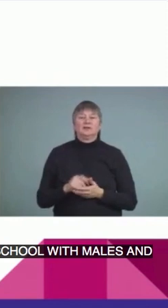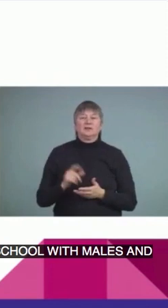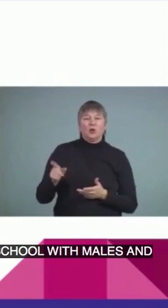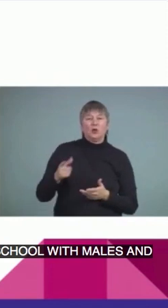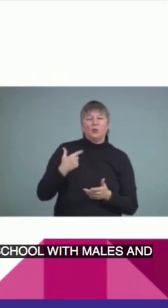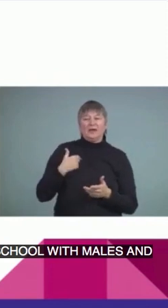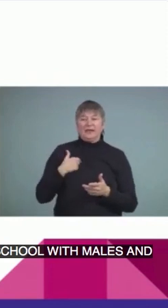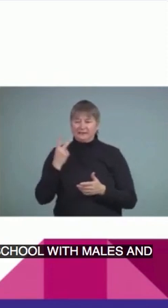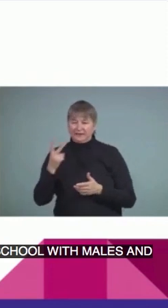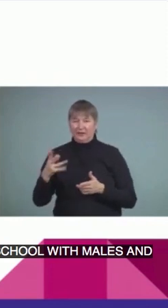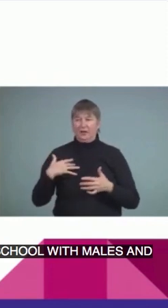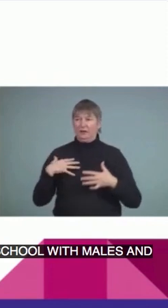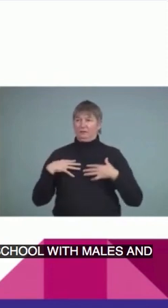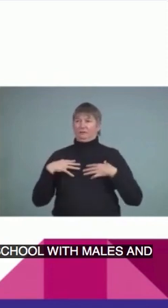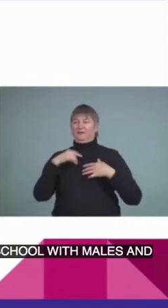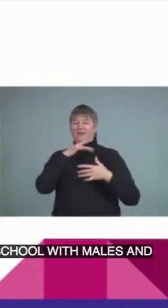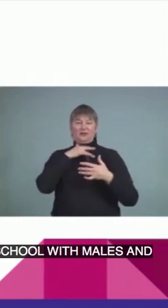bridge that culture.